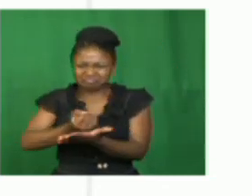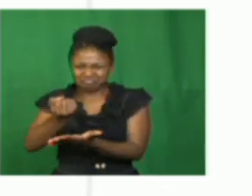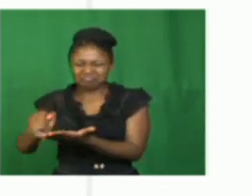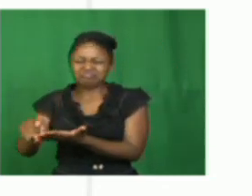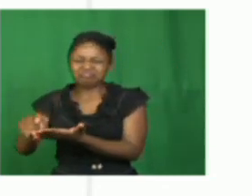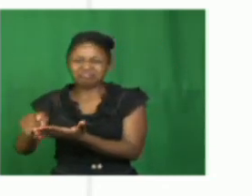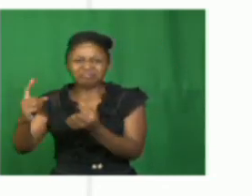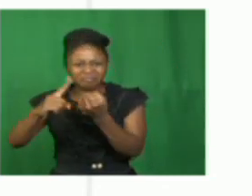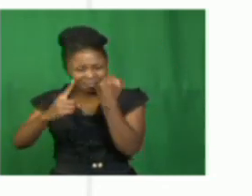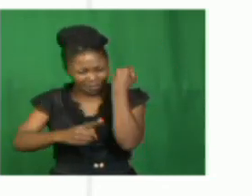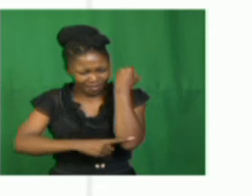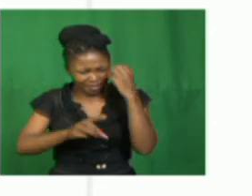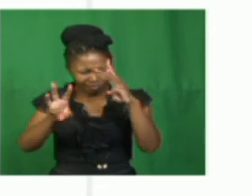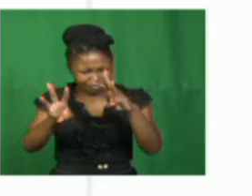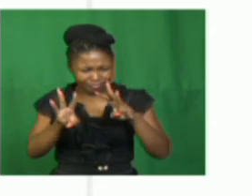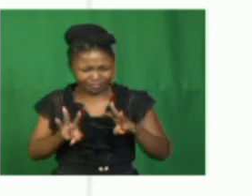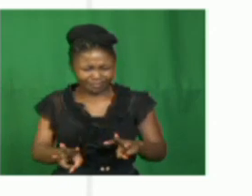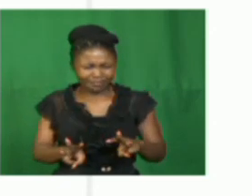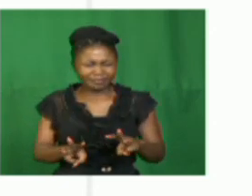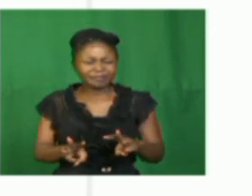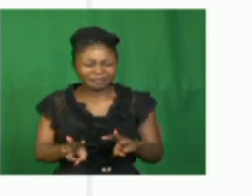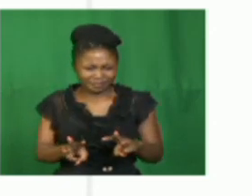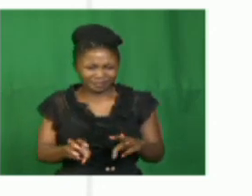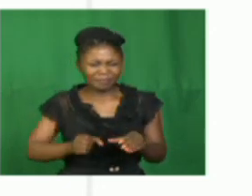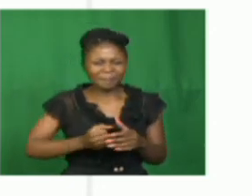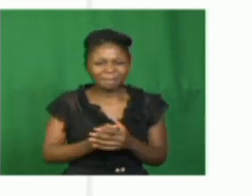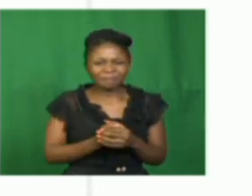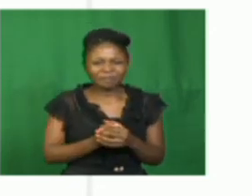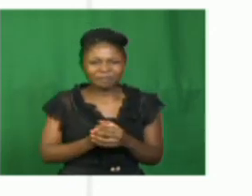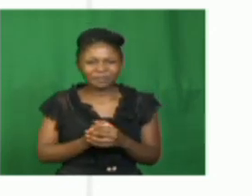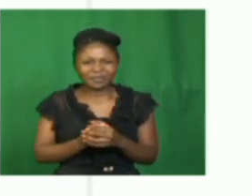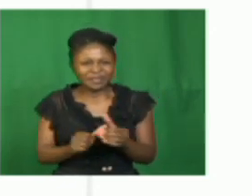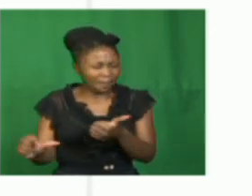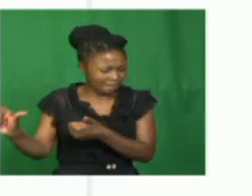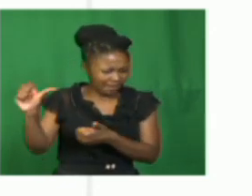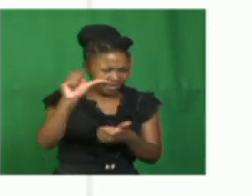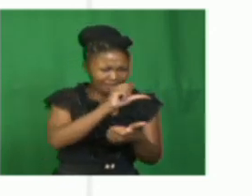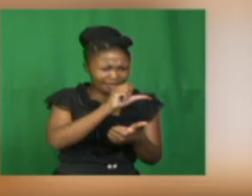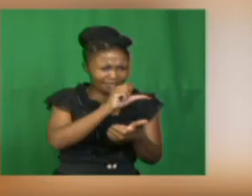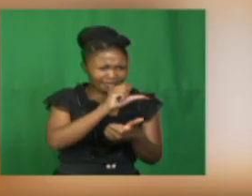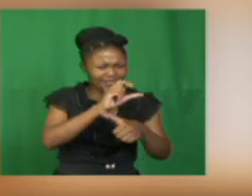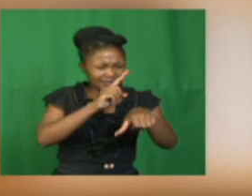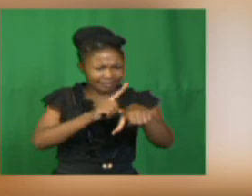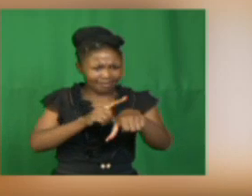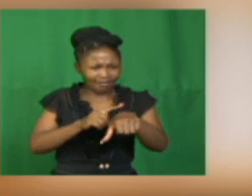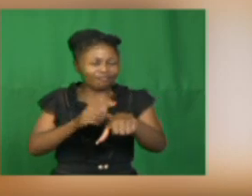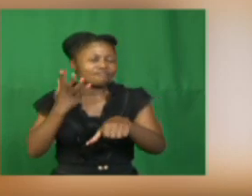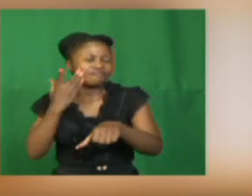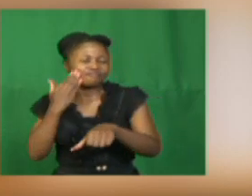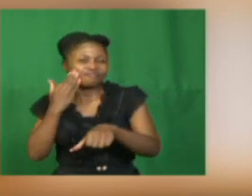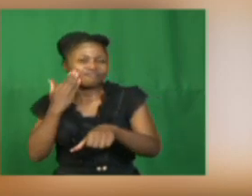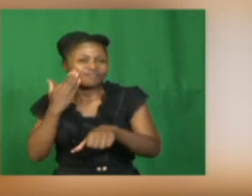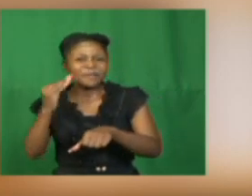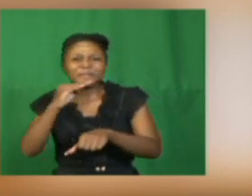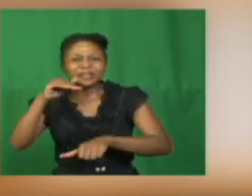Mbabane. Now, going back to the setting, we said, there should